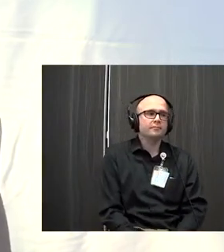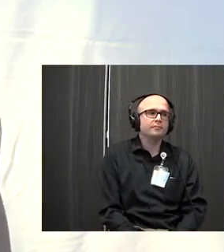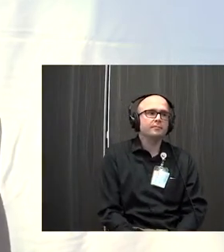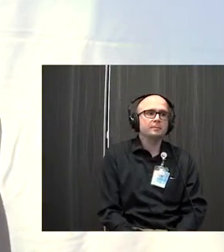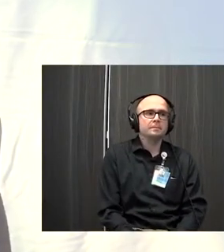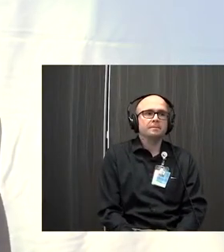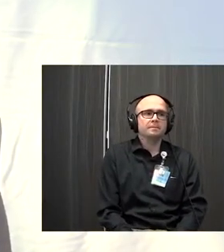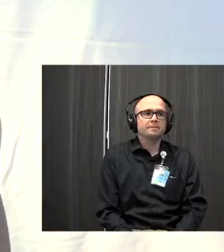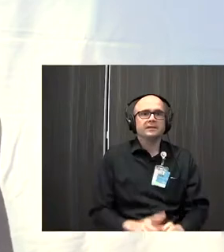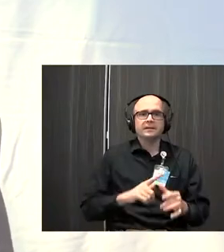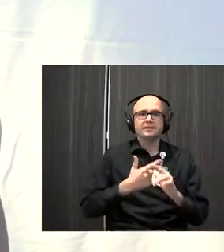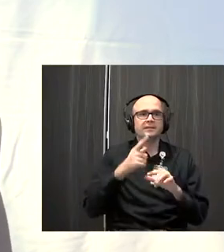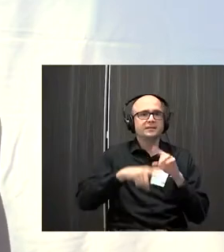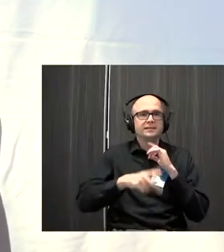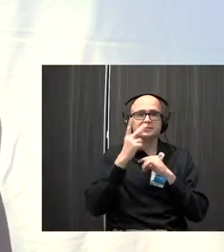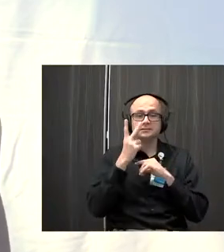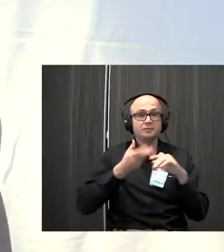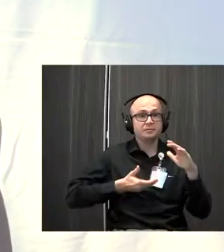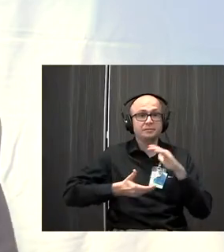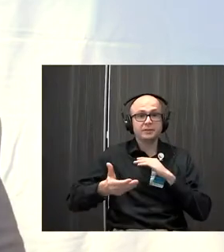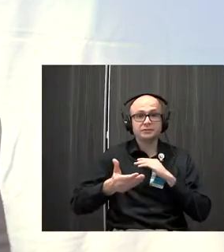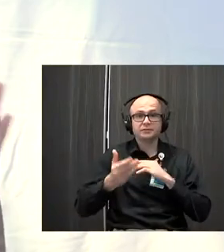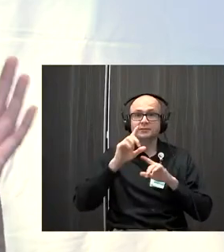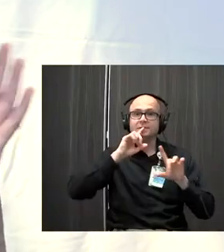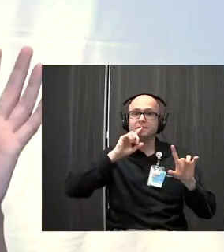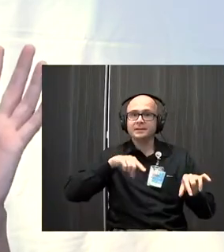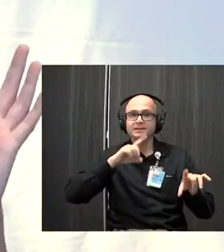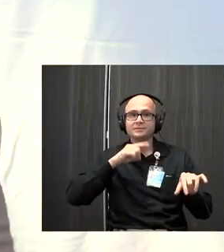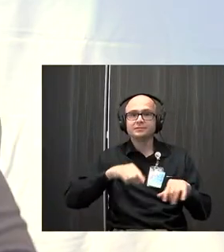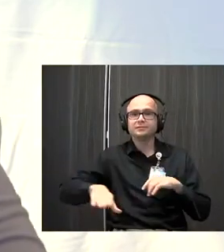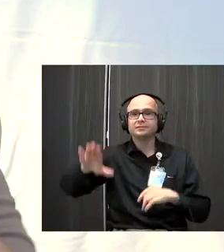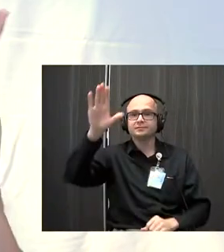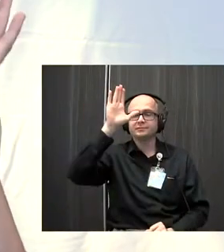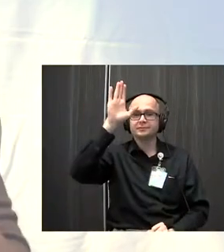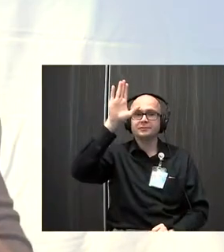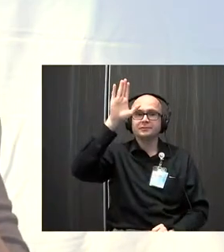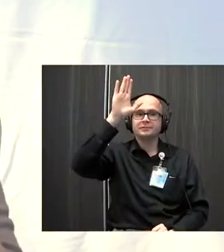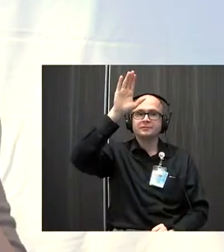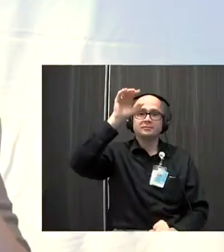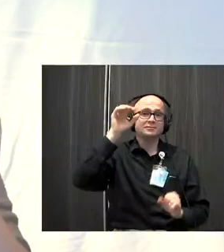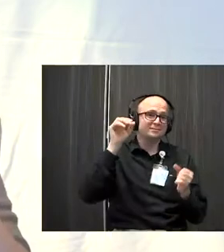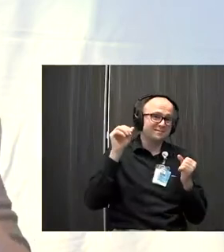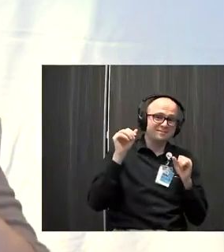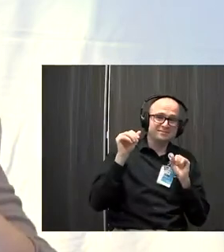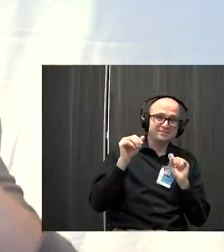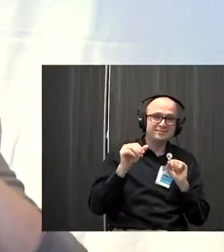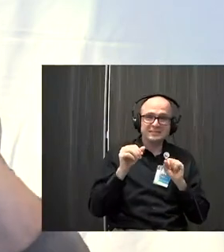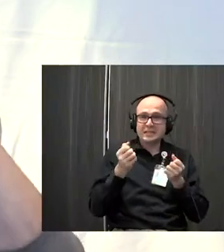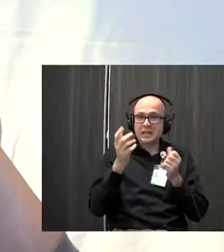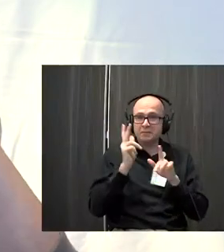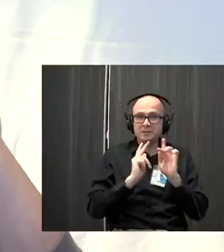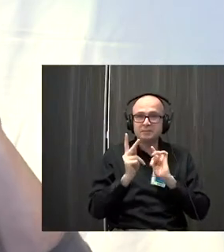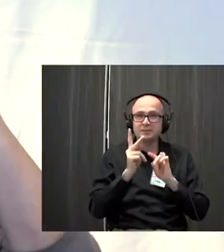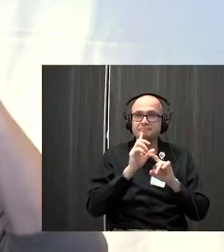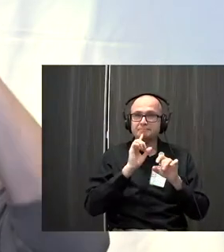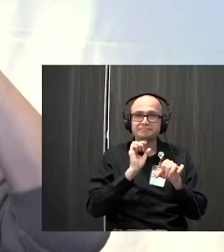And then I can't see you, but I'm going to invite you to at least answer this question. Raise your hand. Were you able to, how many people were able